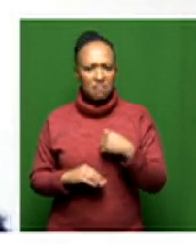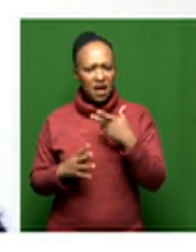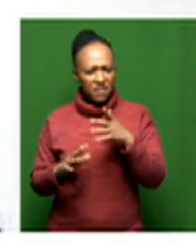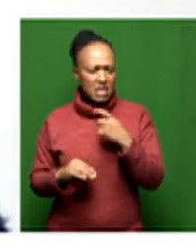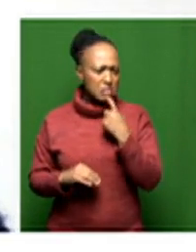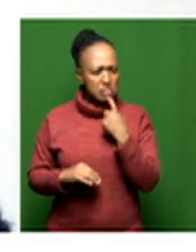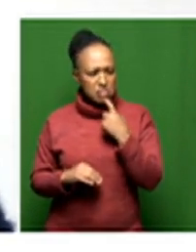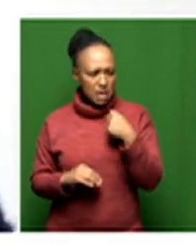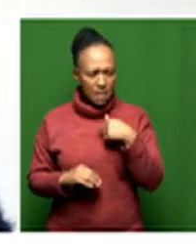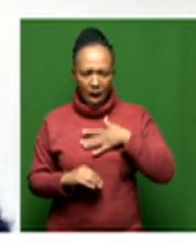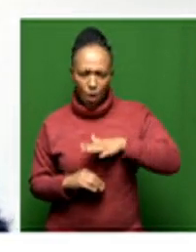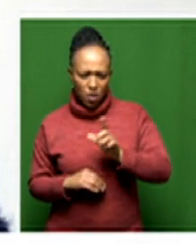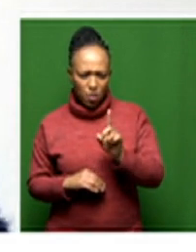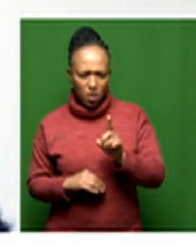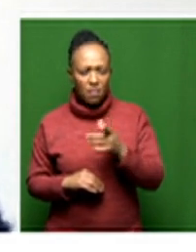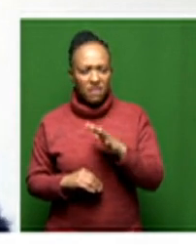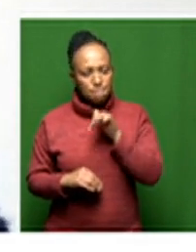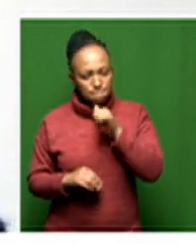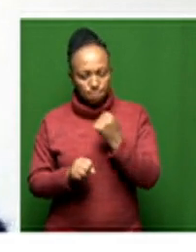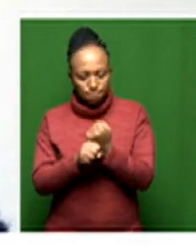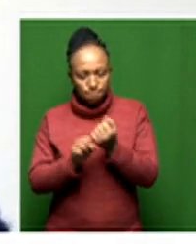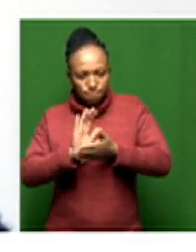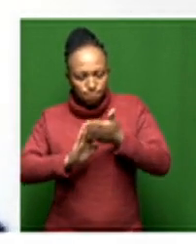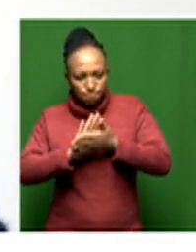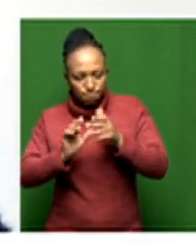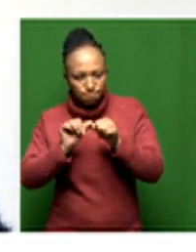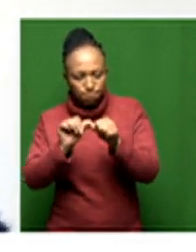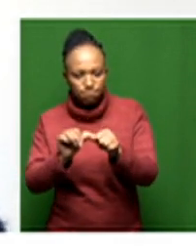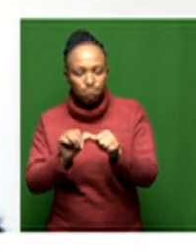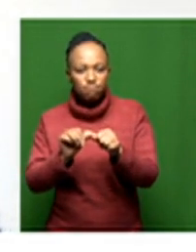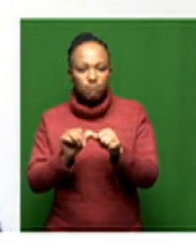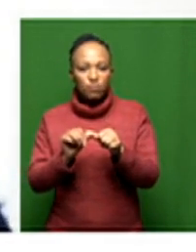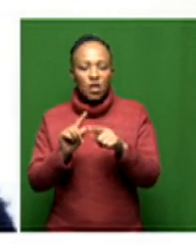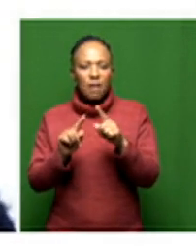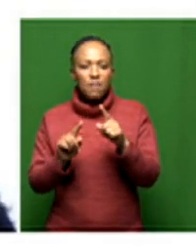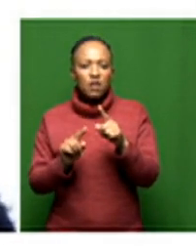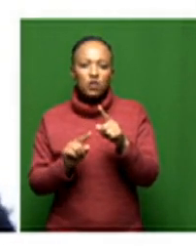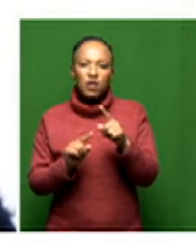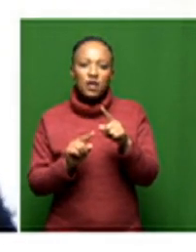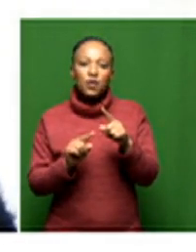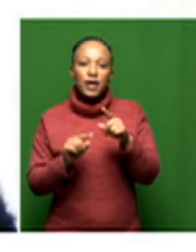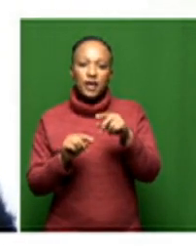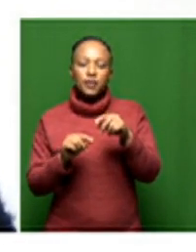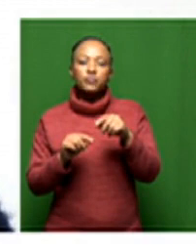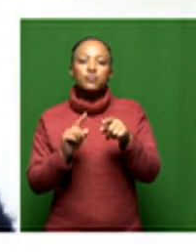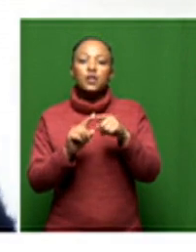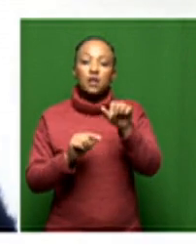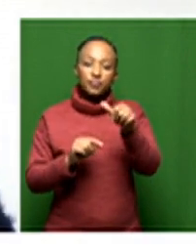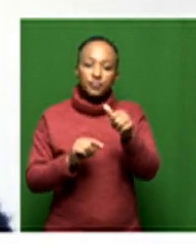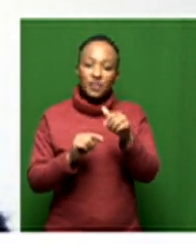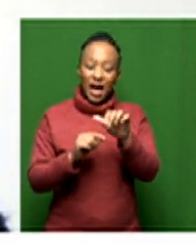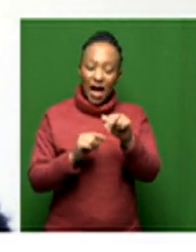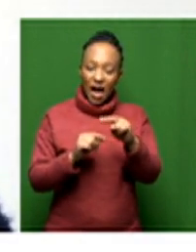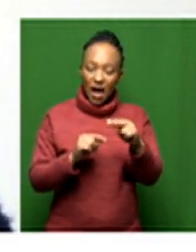wanted so i i kept to the to the task and i never ventured sideways from that um archaeology and